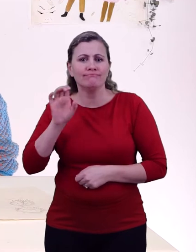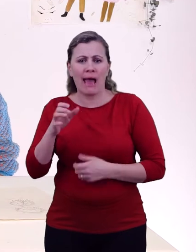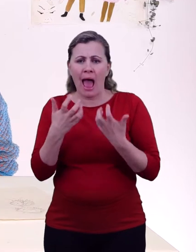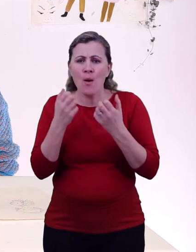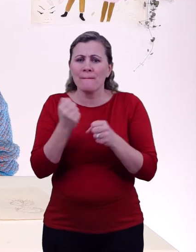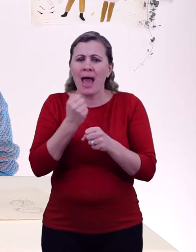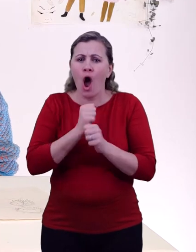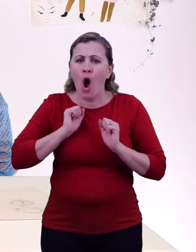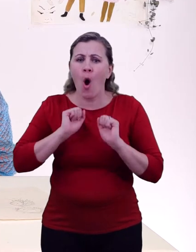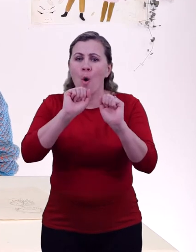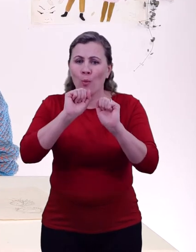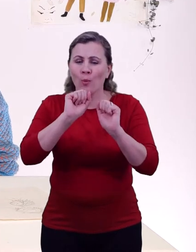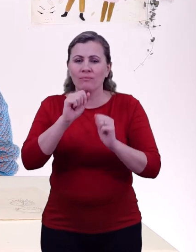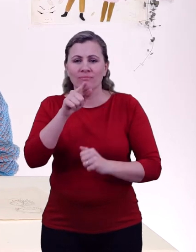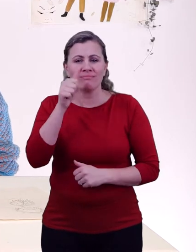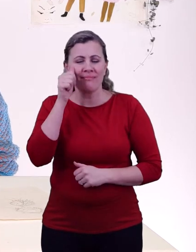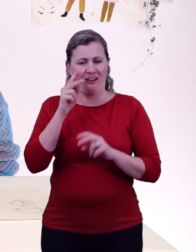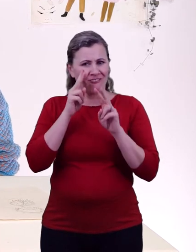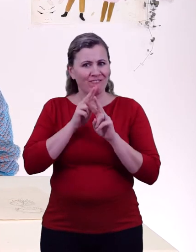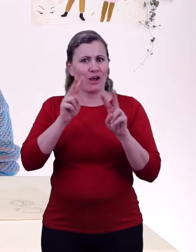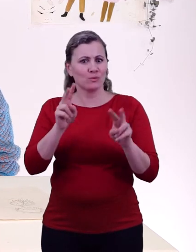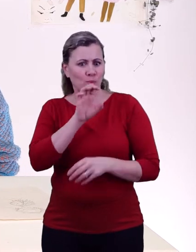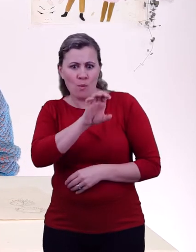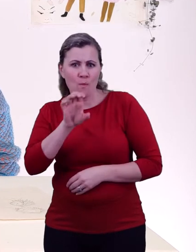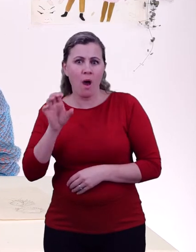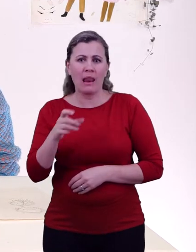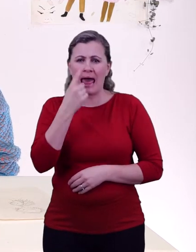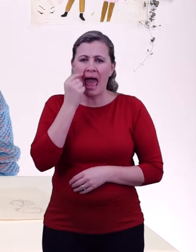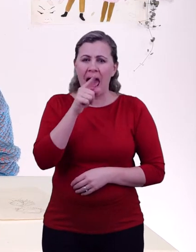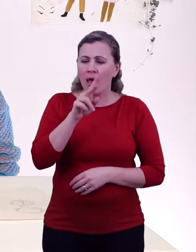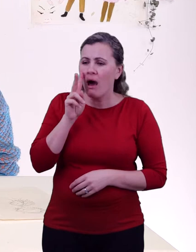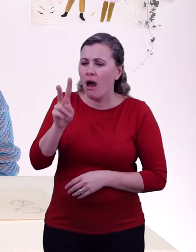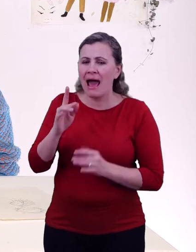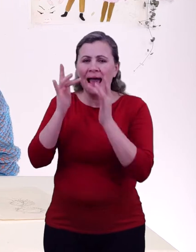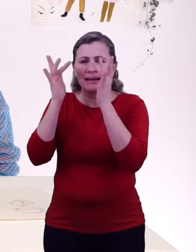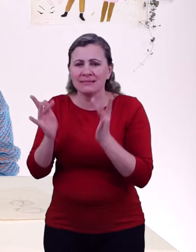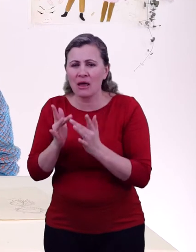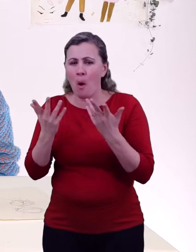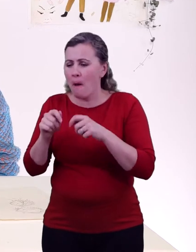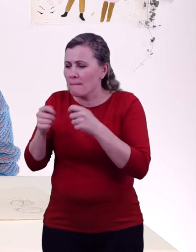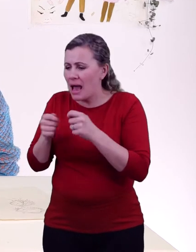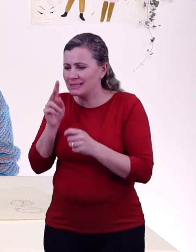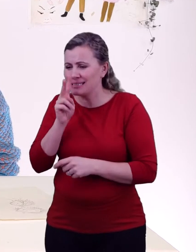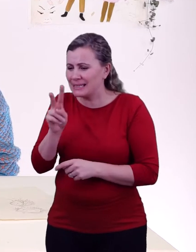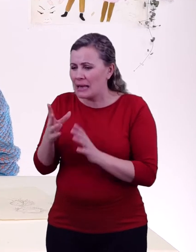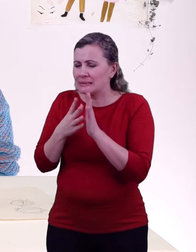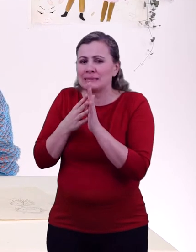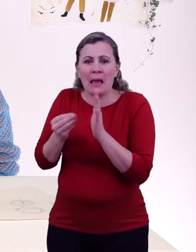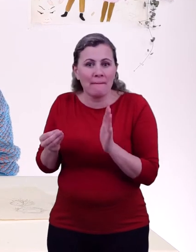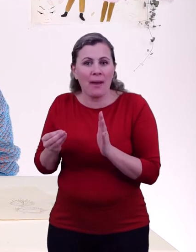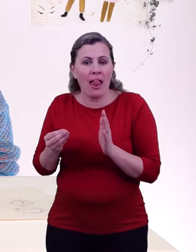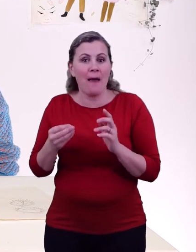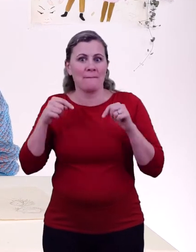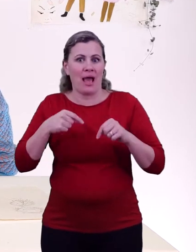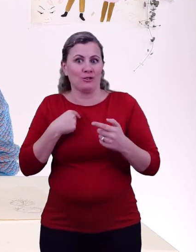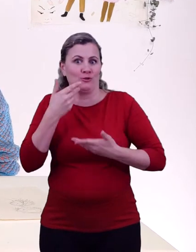Comics are a wonderful way to tell a story visually. If you want to look at some comics you can find them online or in newspapers or in comic